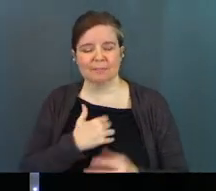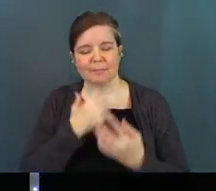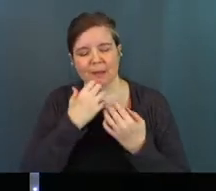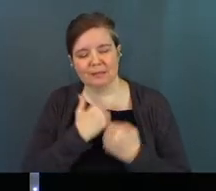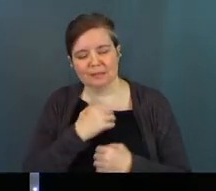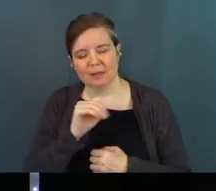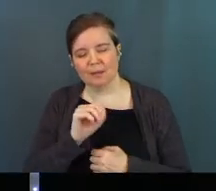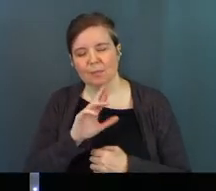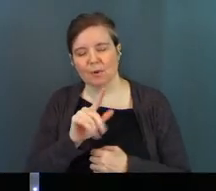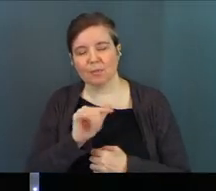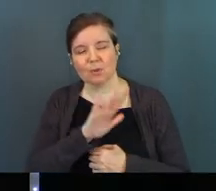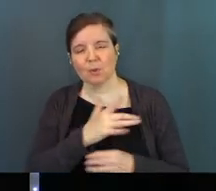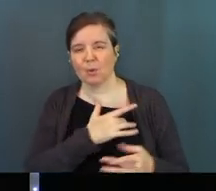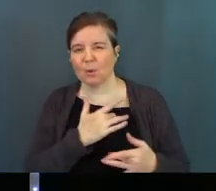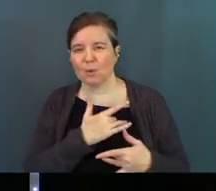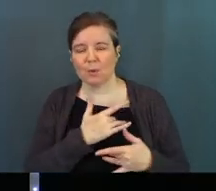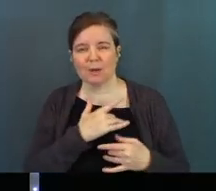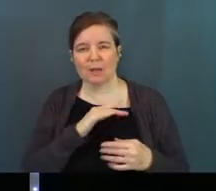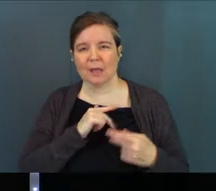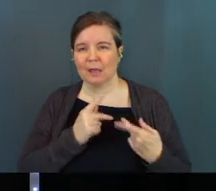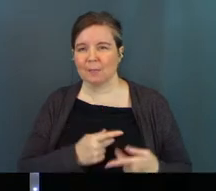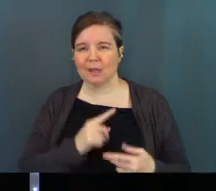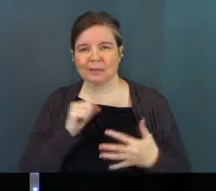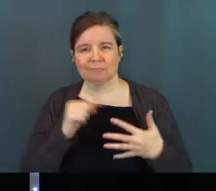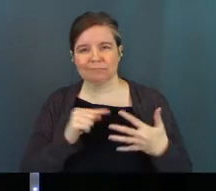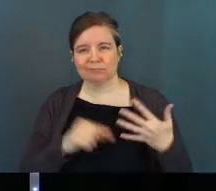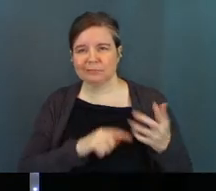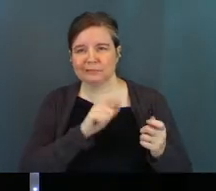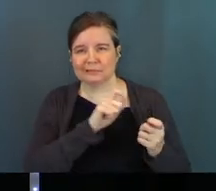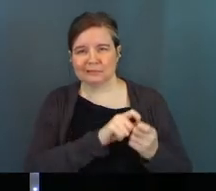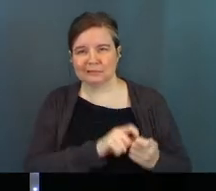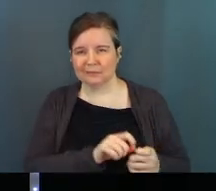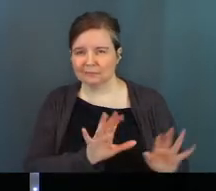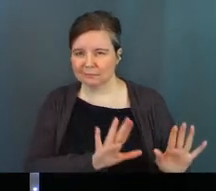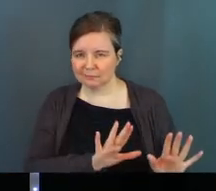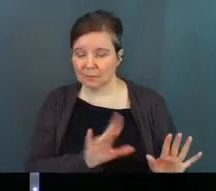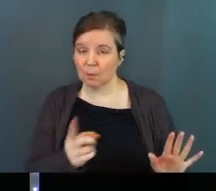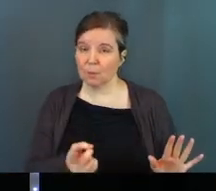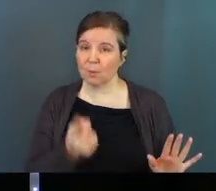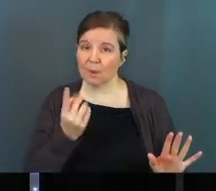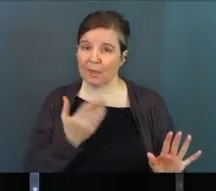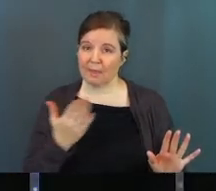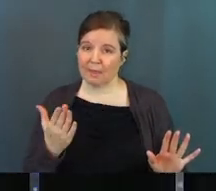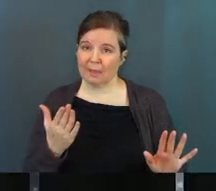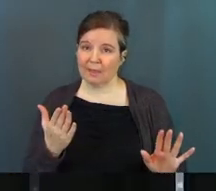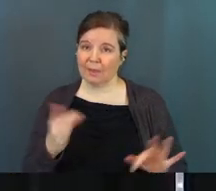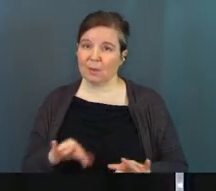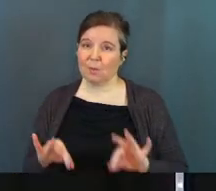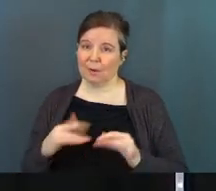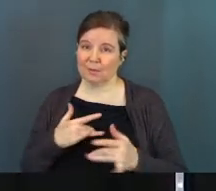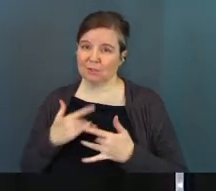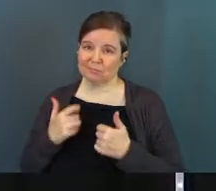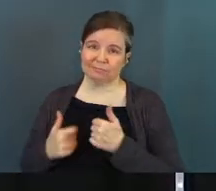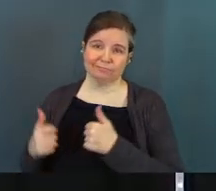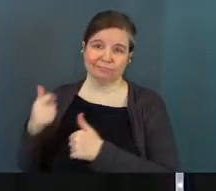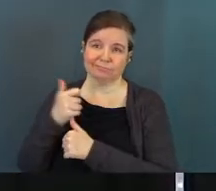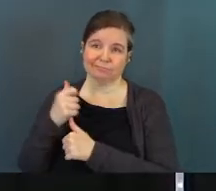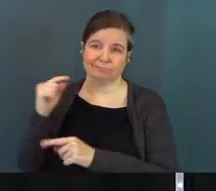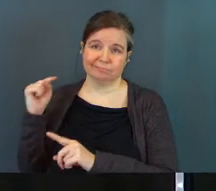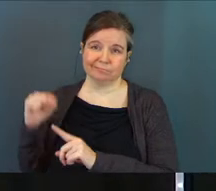dear Martha, you are worried and upset over all these details. There's only one thing worth being concerned about.